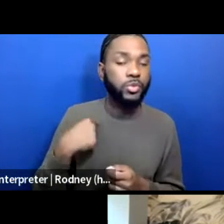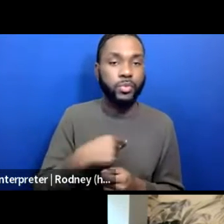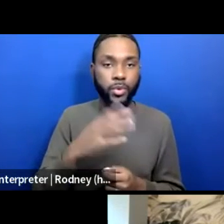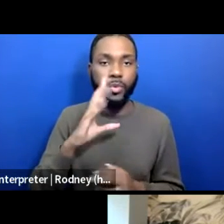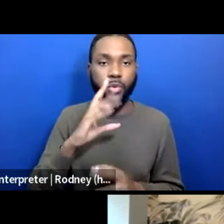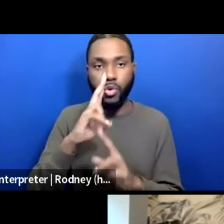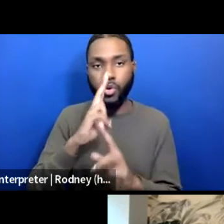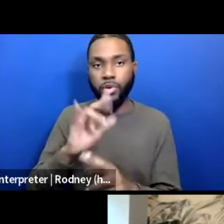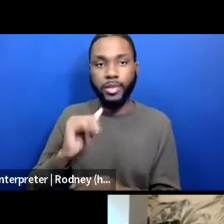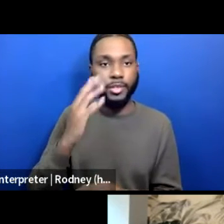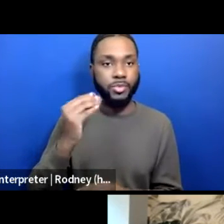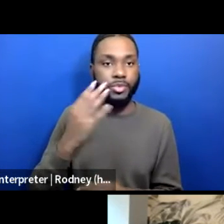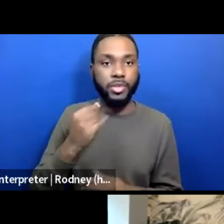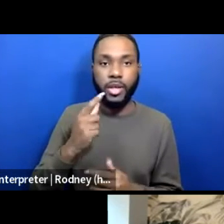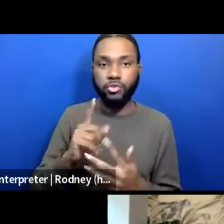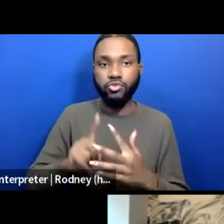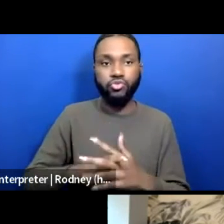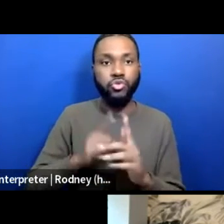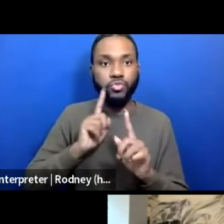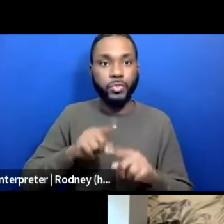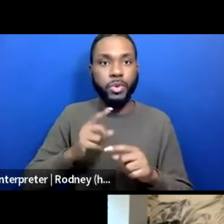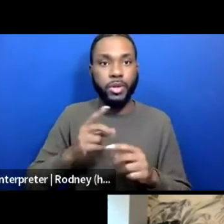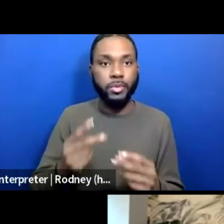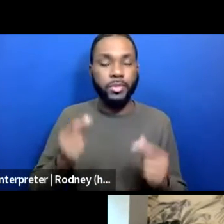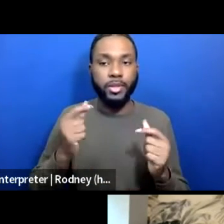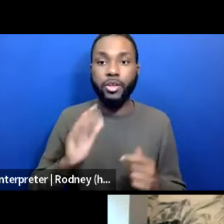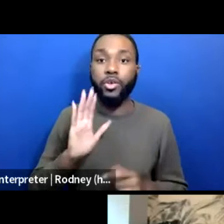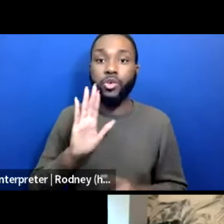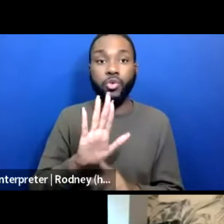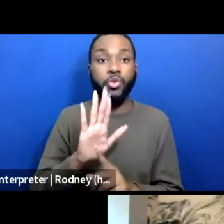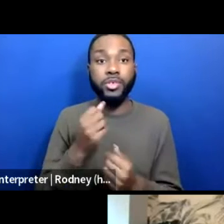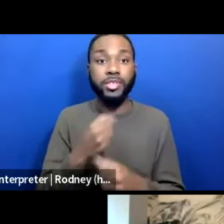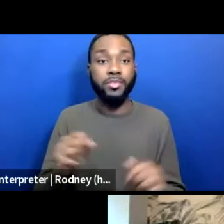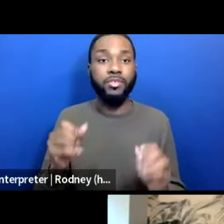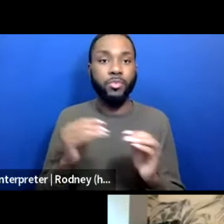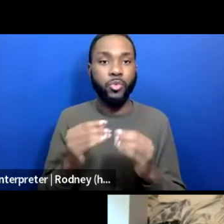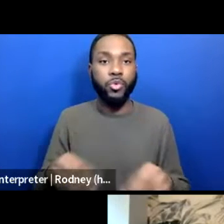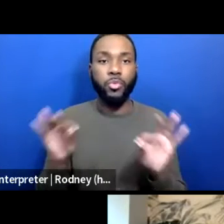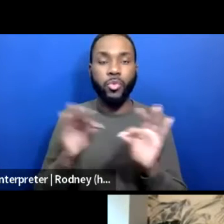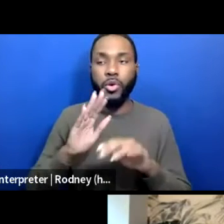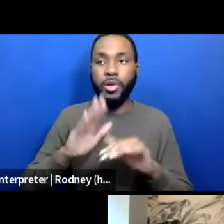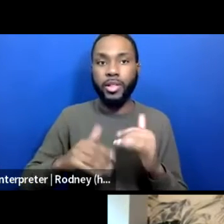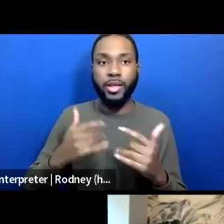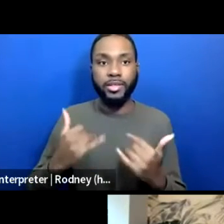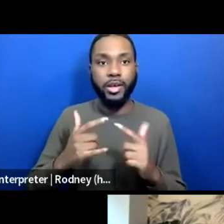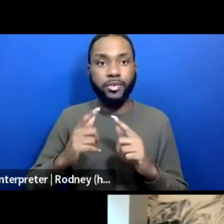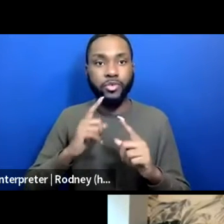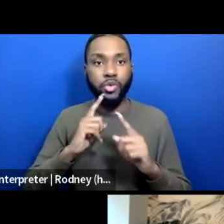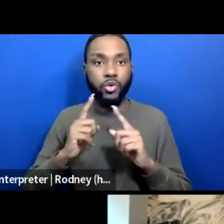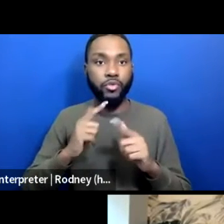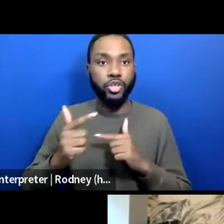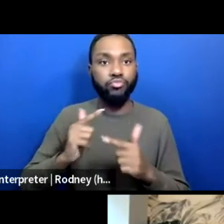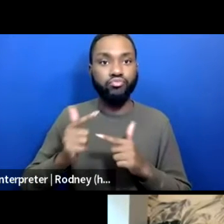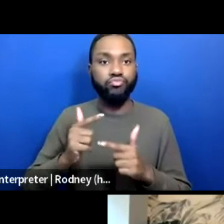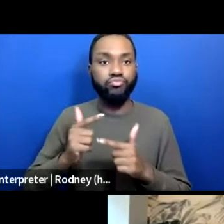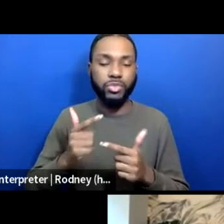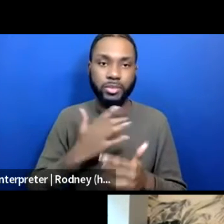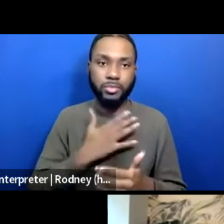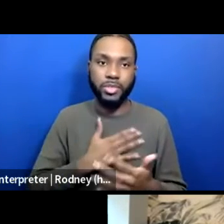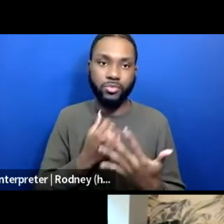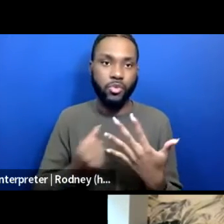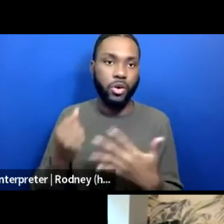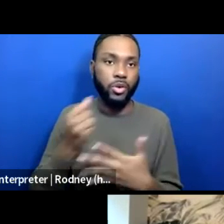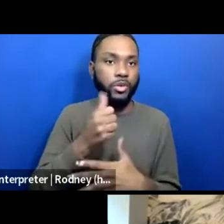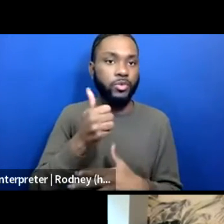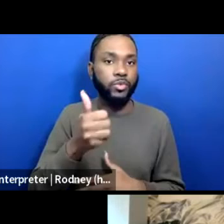immediately. Your safety is more important than the flow of this conversation, so please absolutely prioritize yourself in that